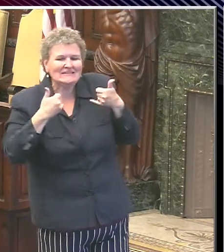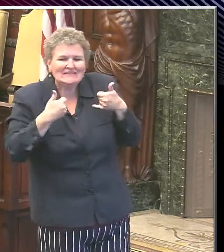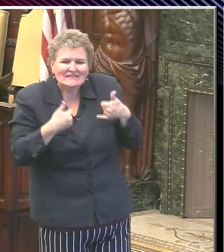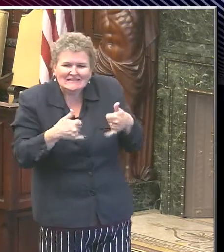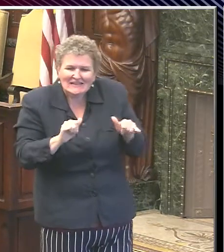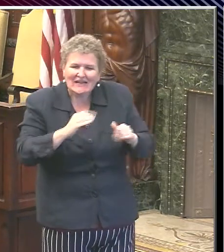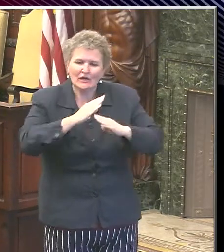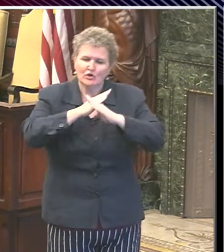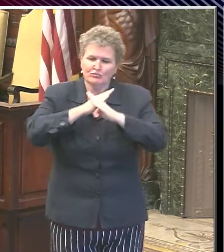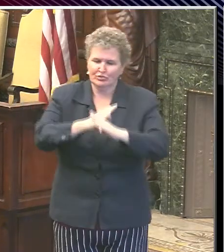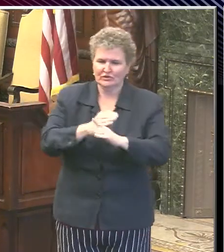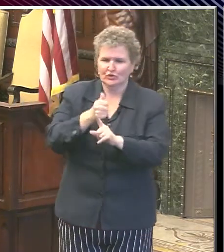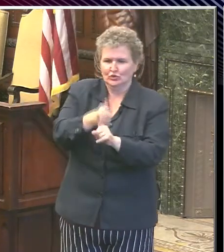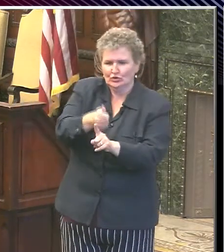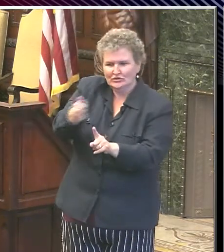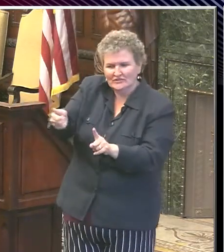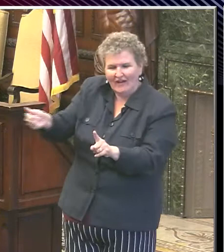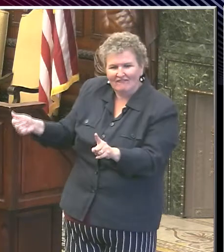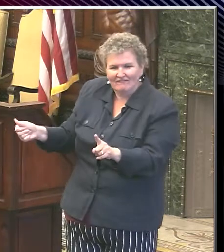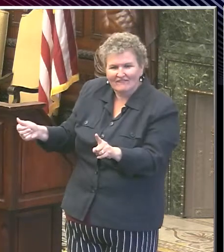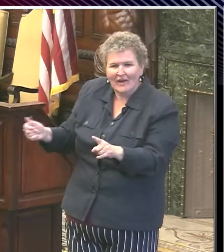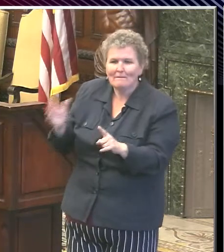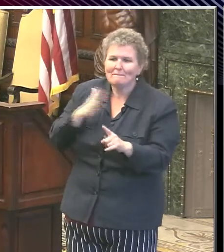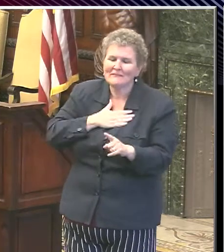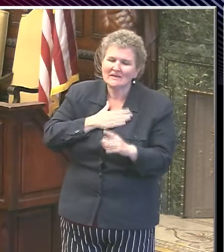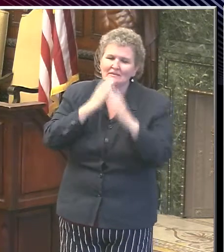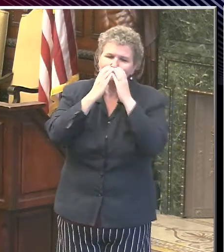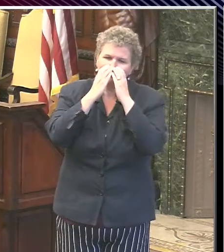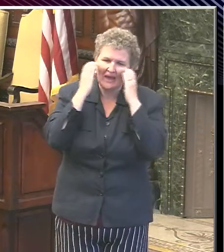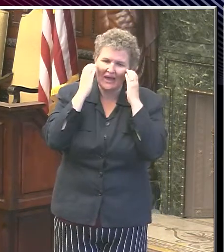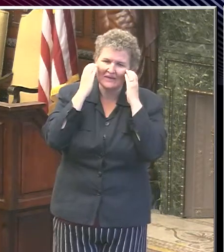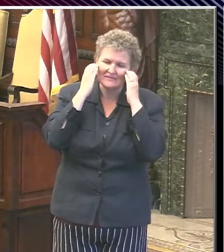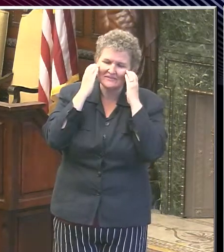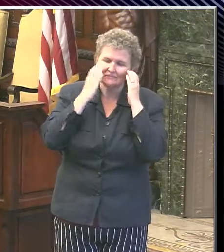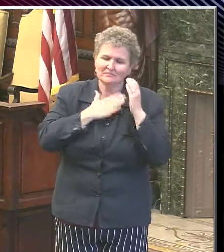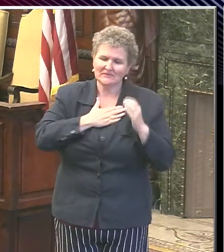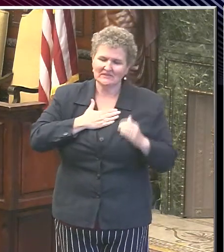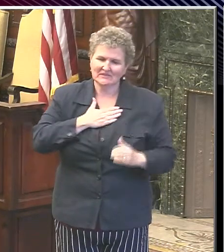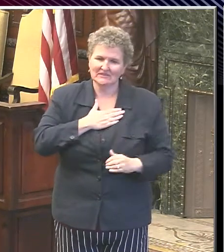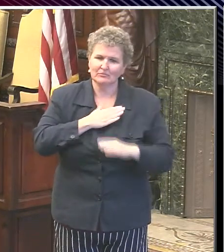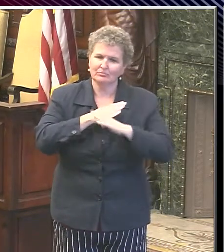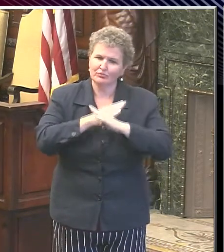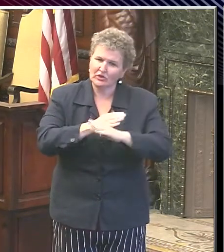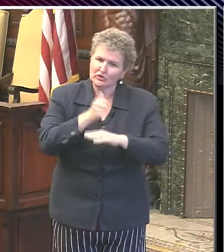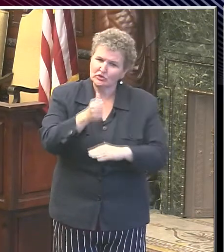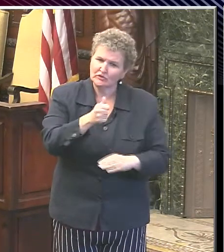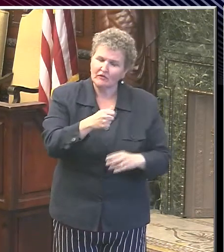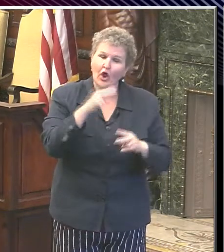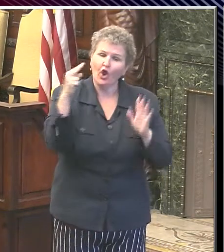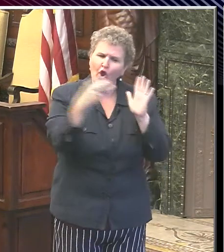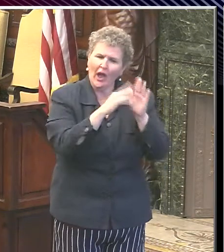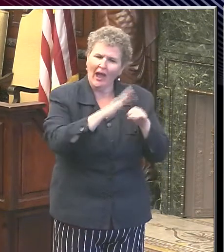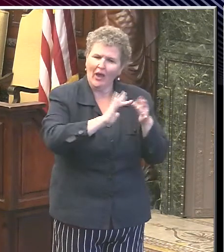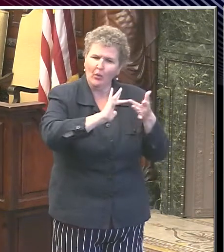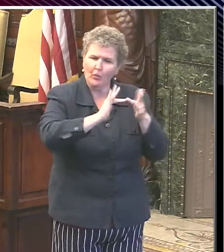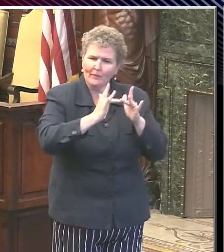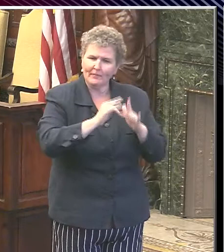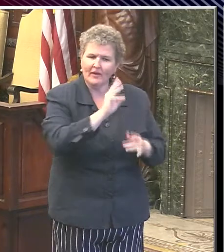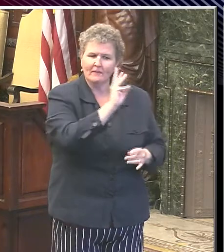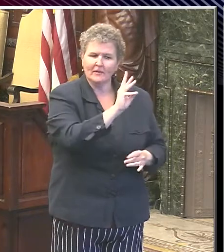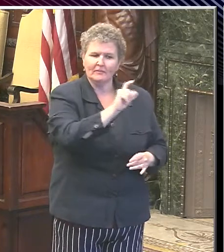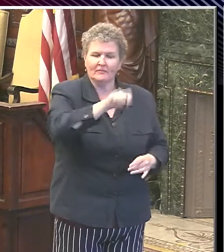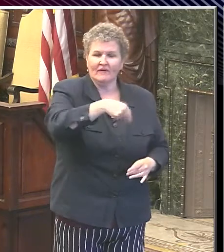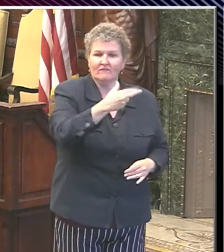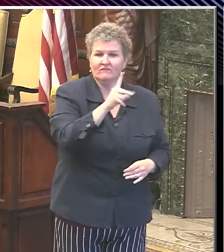potentially be a very serious infection. So that's the update for today. More information on everything is on our website, www.phila.gov slash